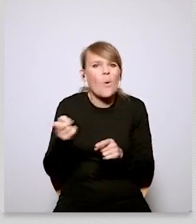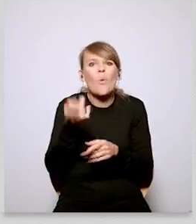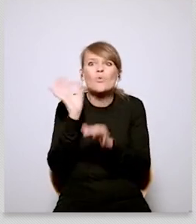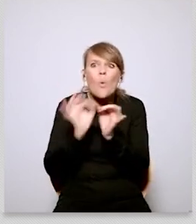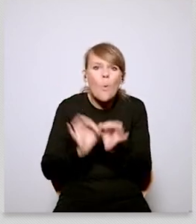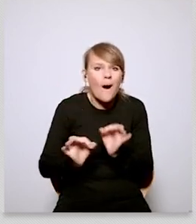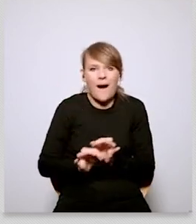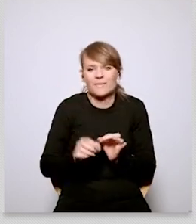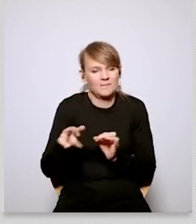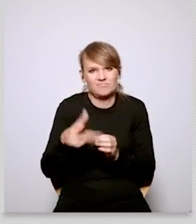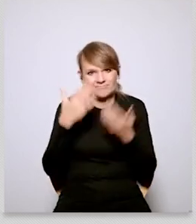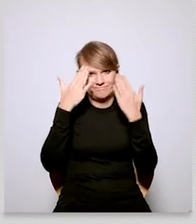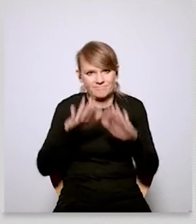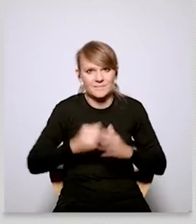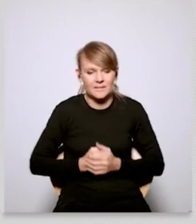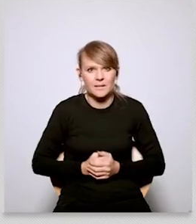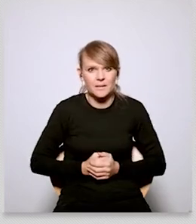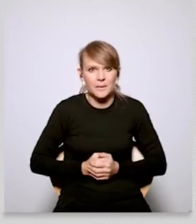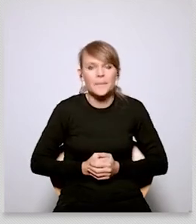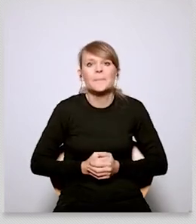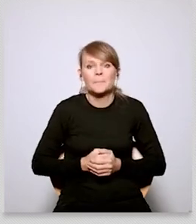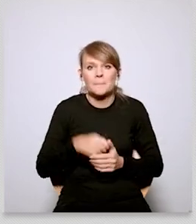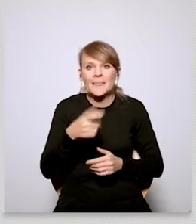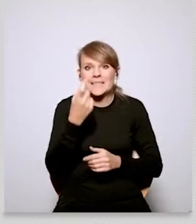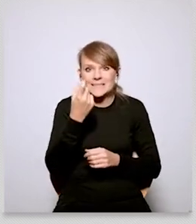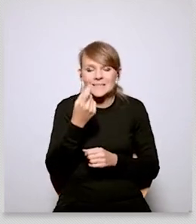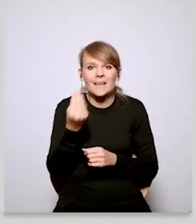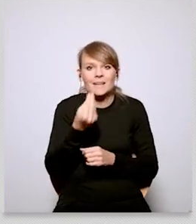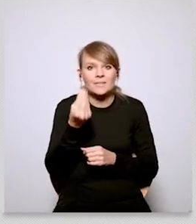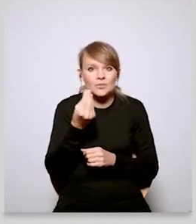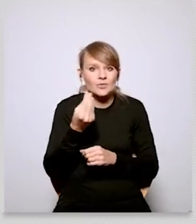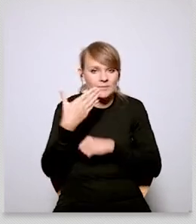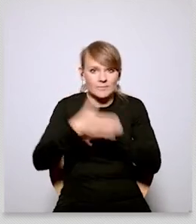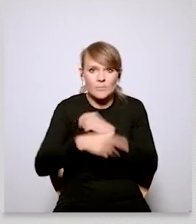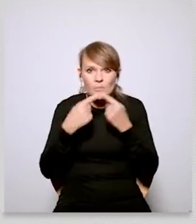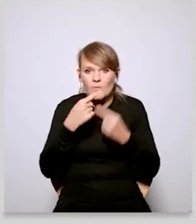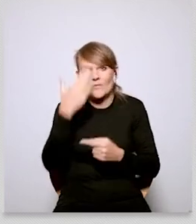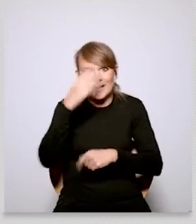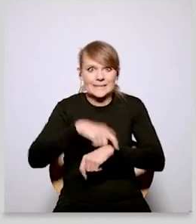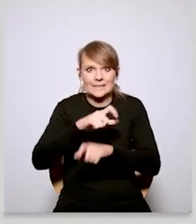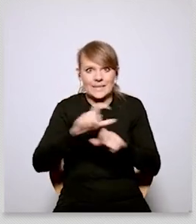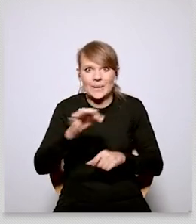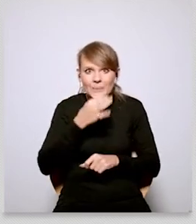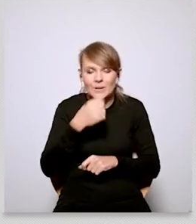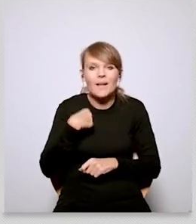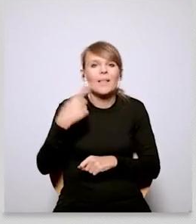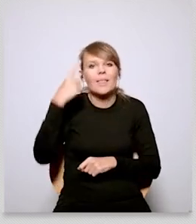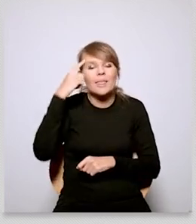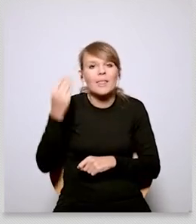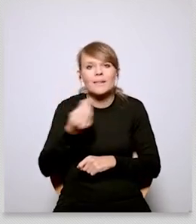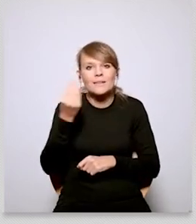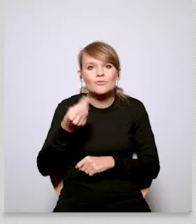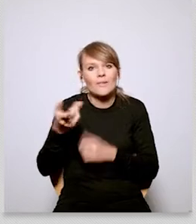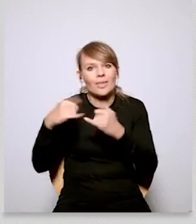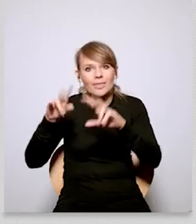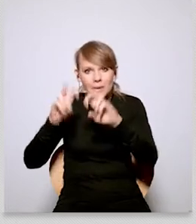the climate is changing in their everyday life like they should be able to see that they have less and less water for example in the countryside